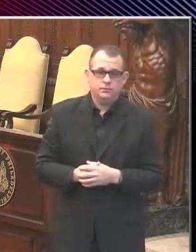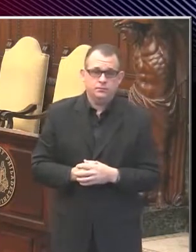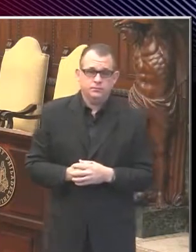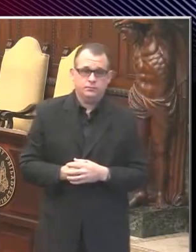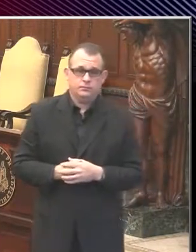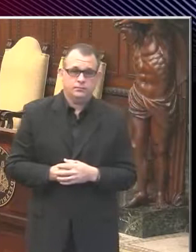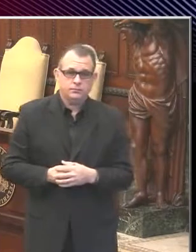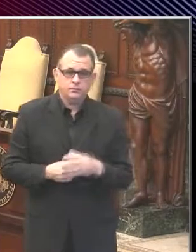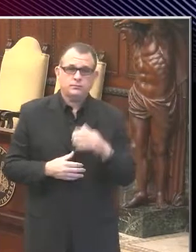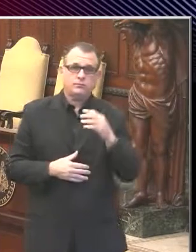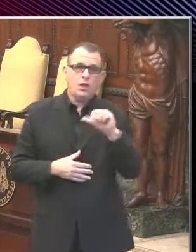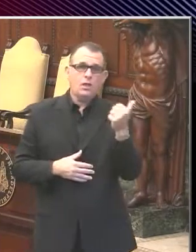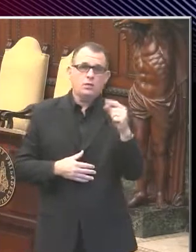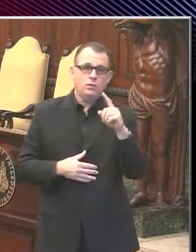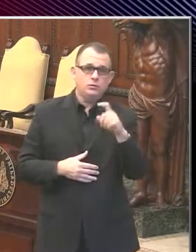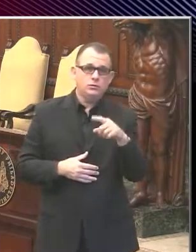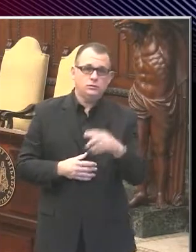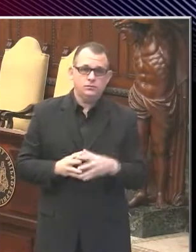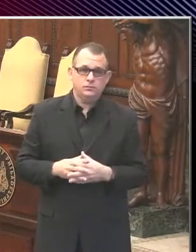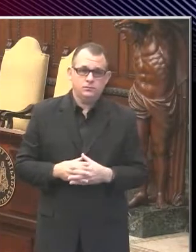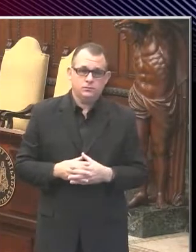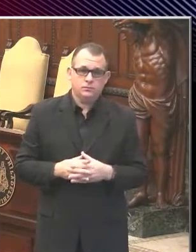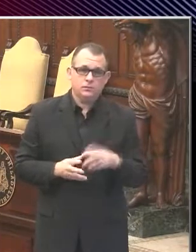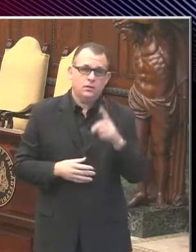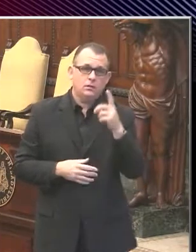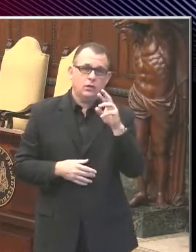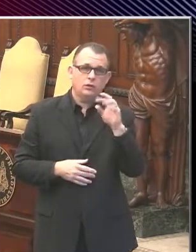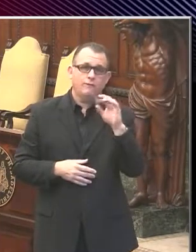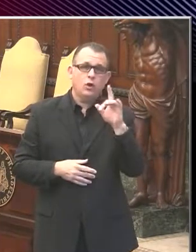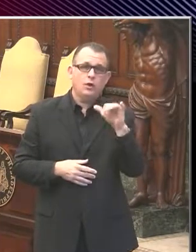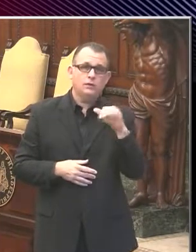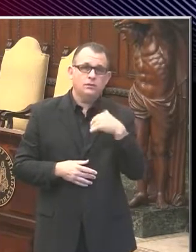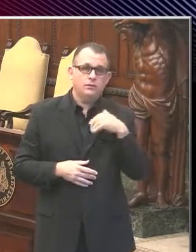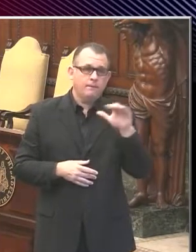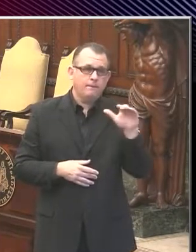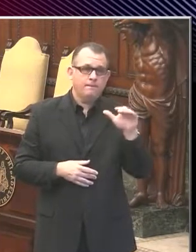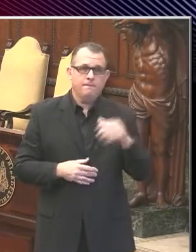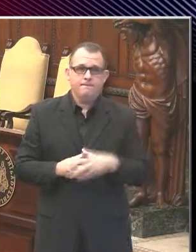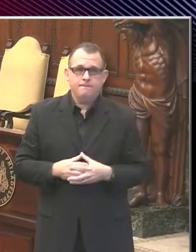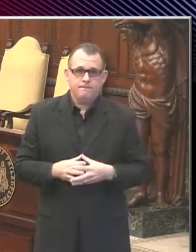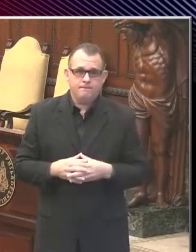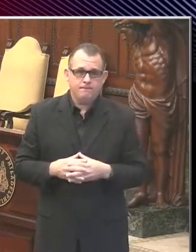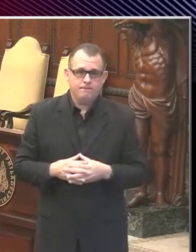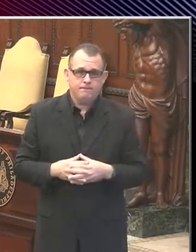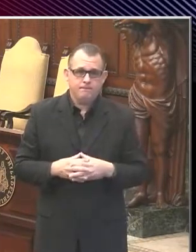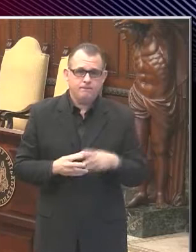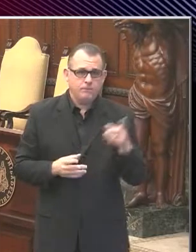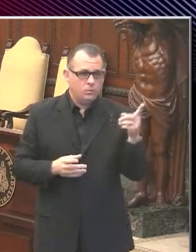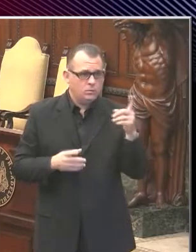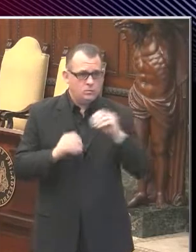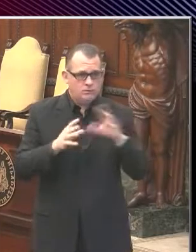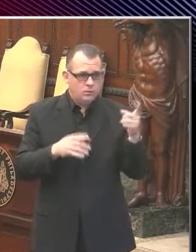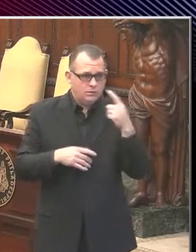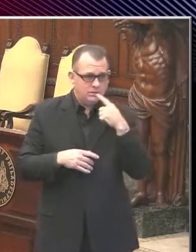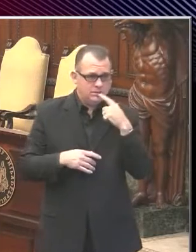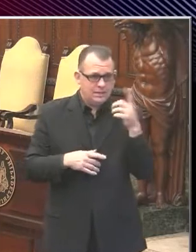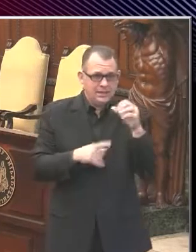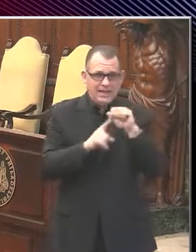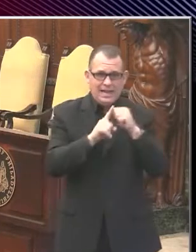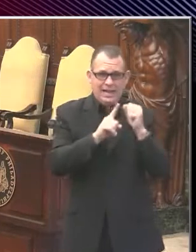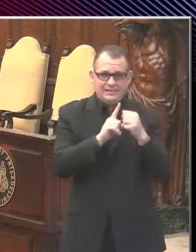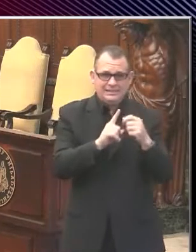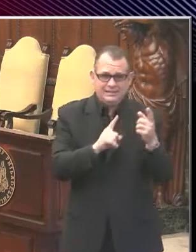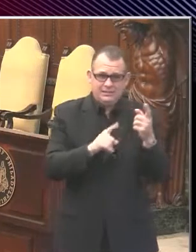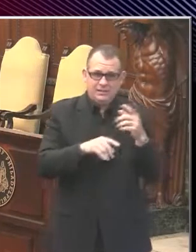Okay. And another question for Dr. Farley. To clarify, you said cases are no longer decreasing.